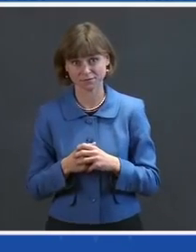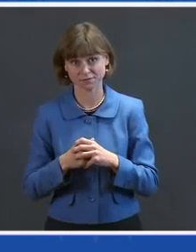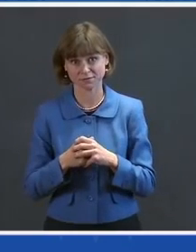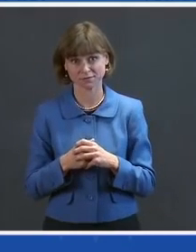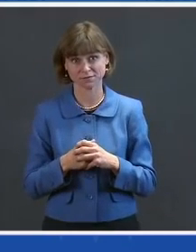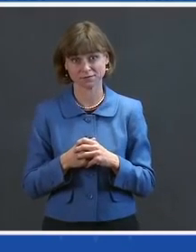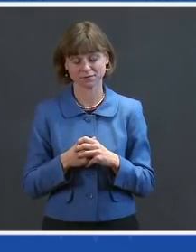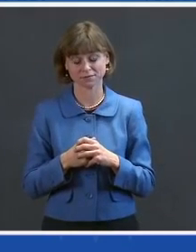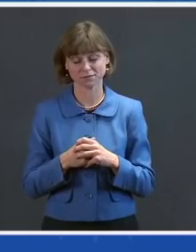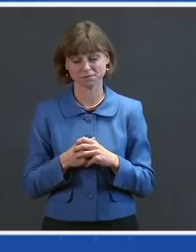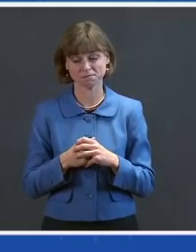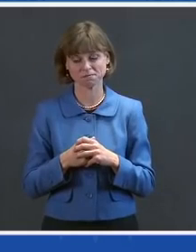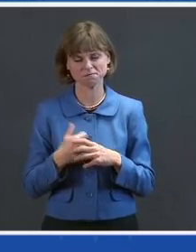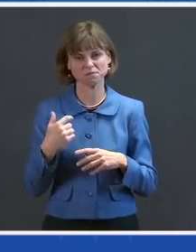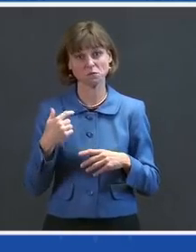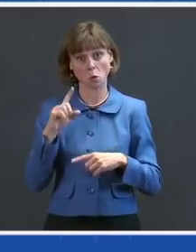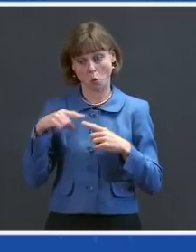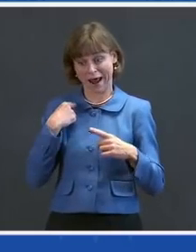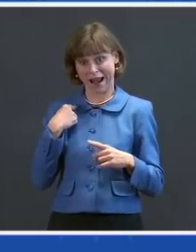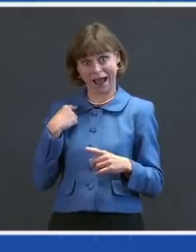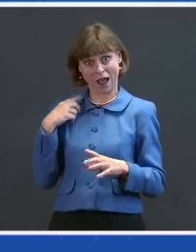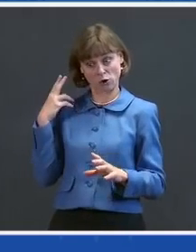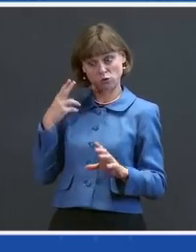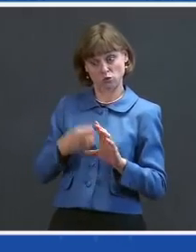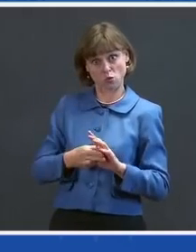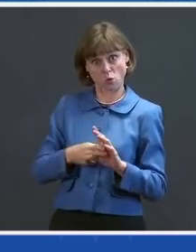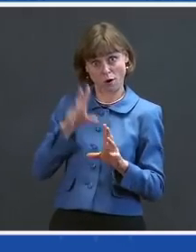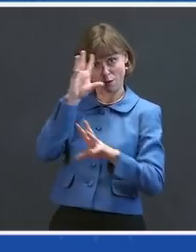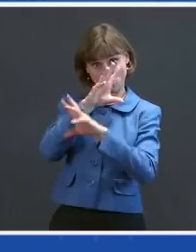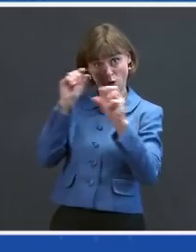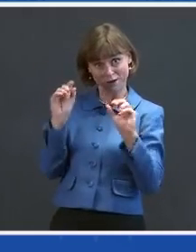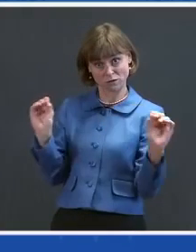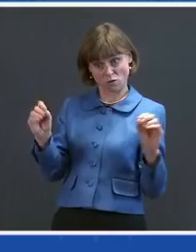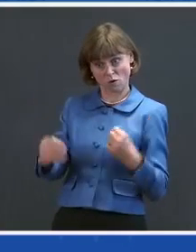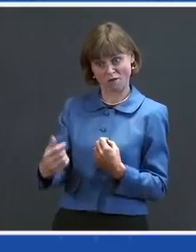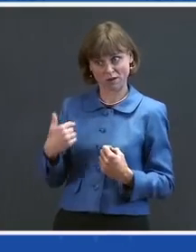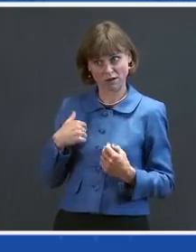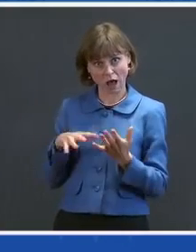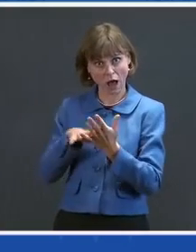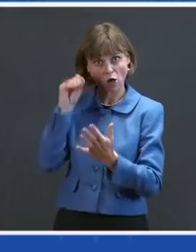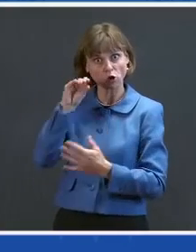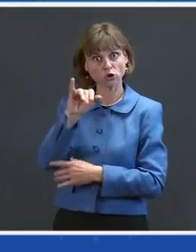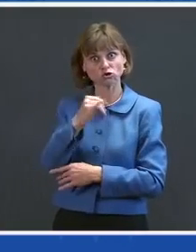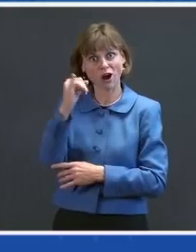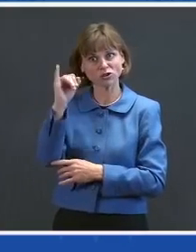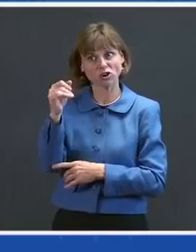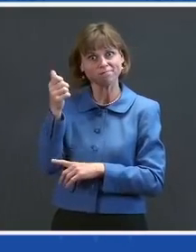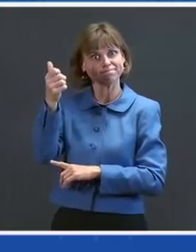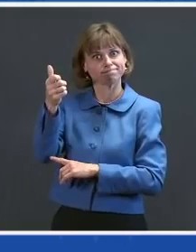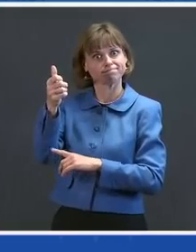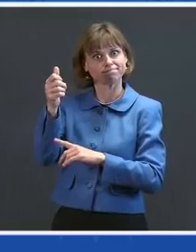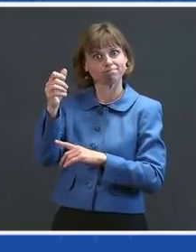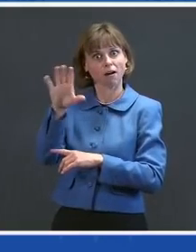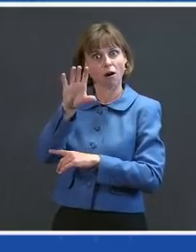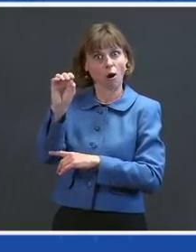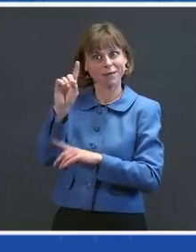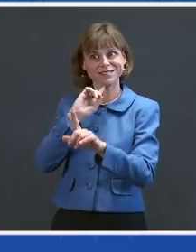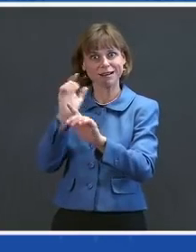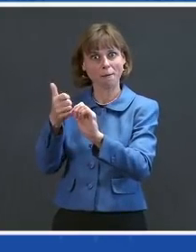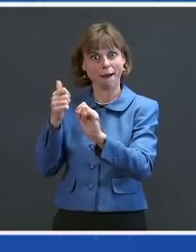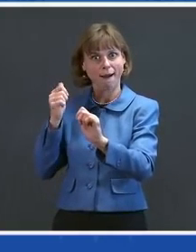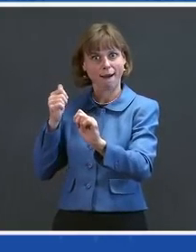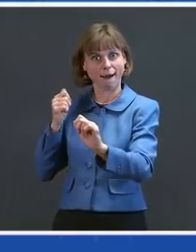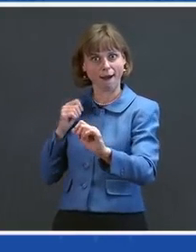that Johnson & Johnson was behind in manufacturing and production. While we had — while we had the